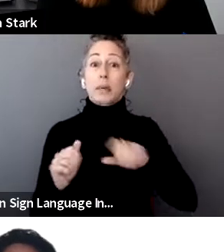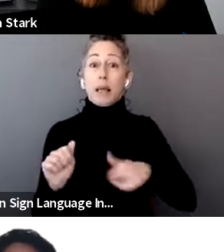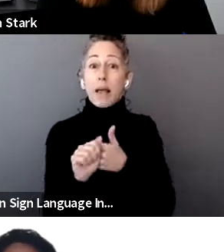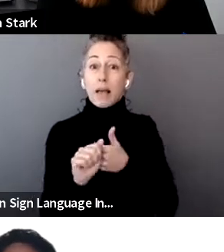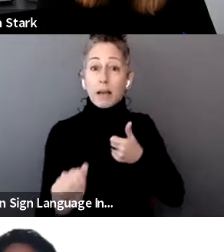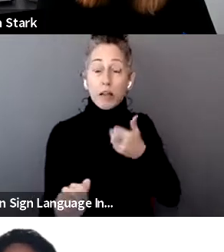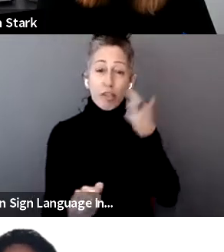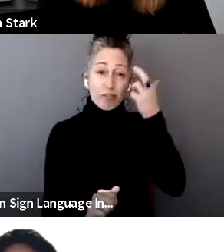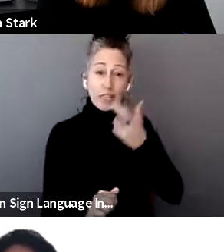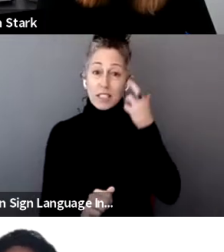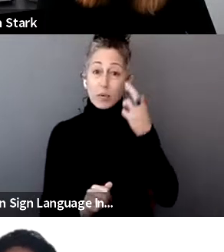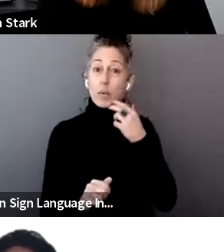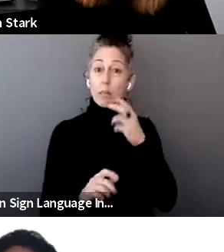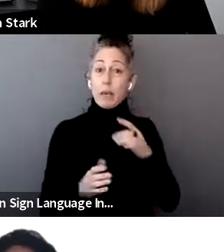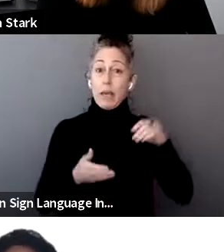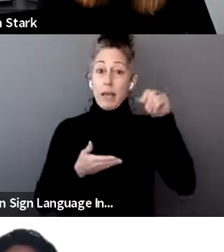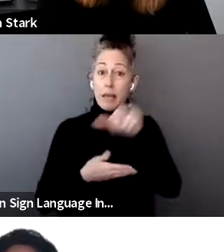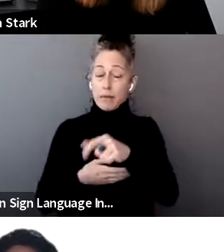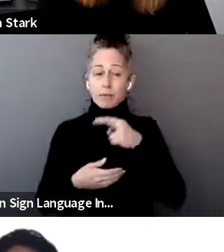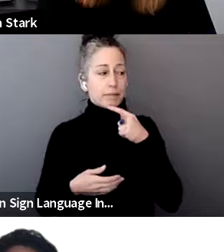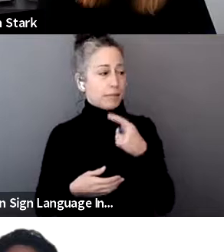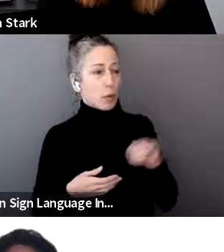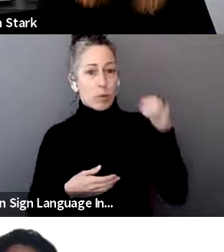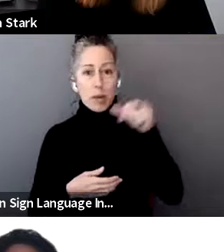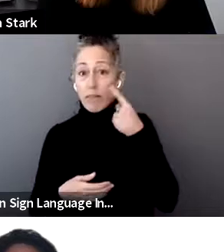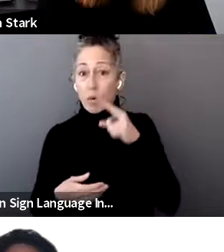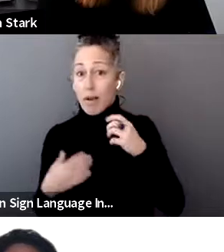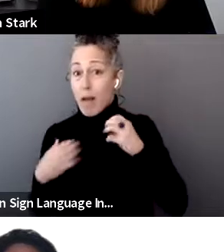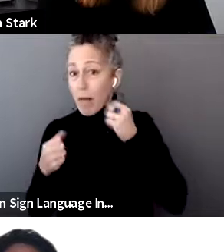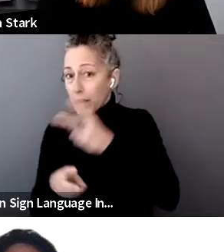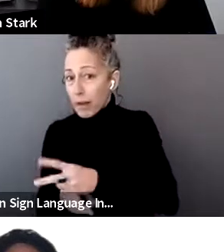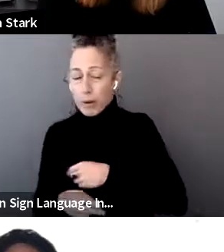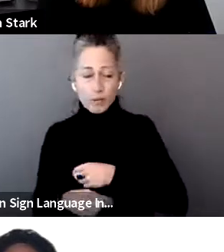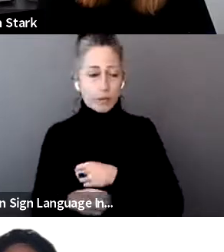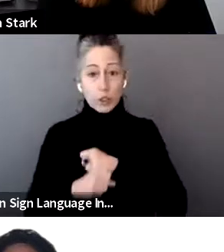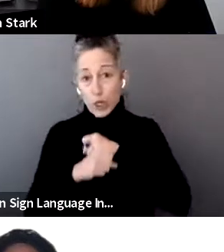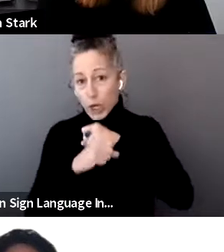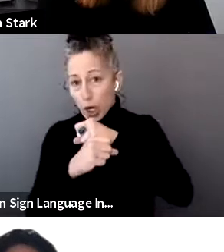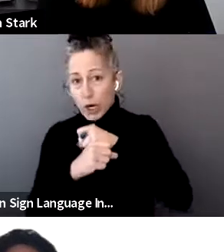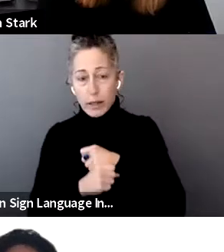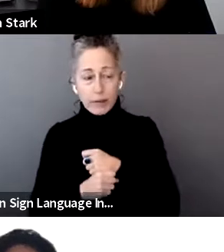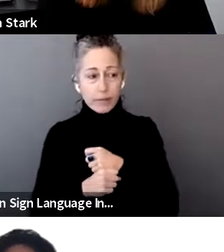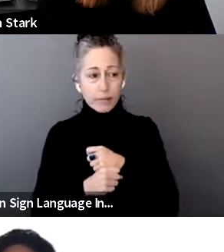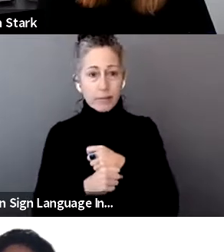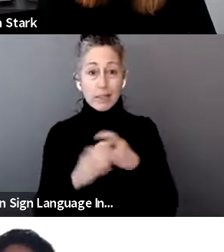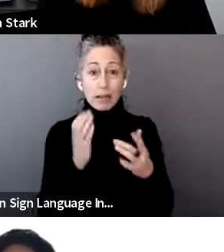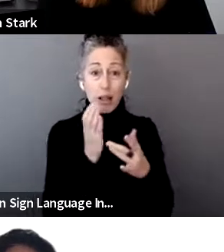Our dollars are used for health care and security. They're used to invest in technology,